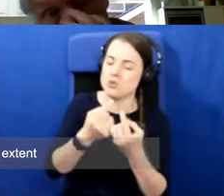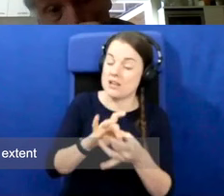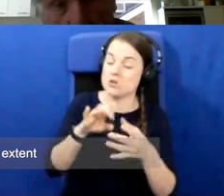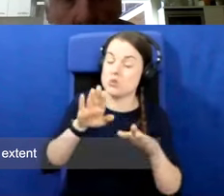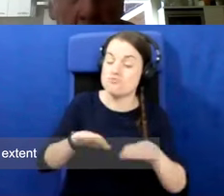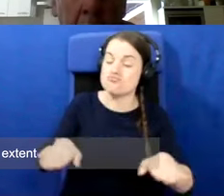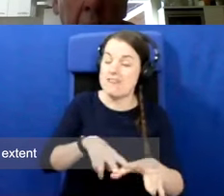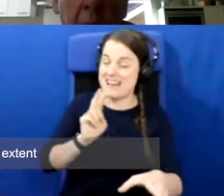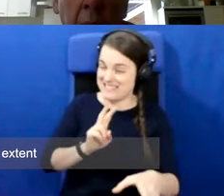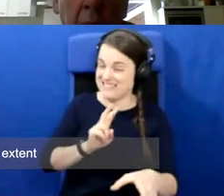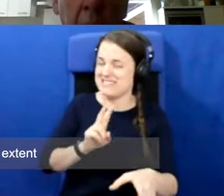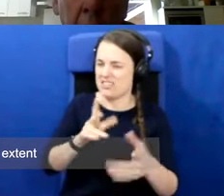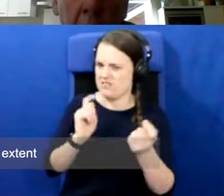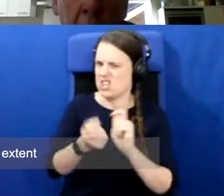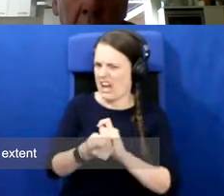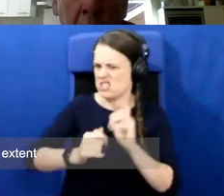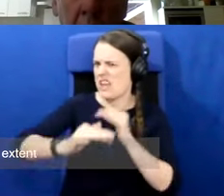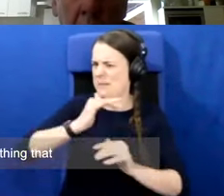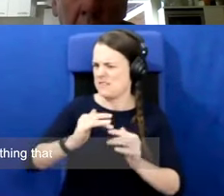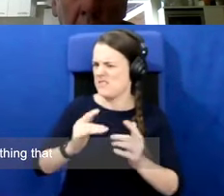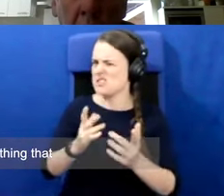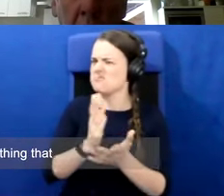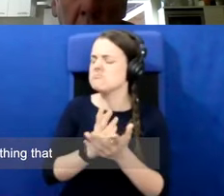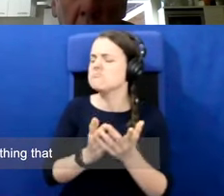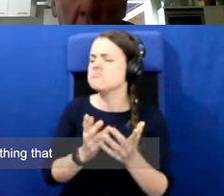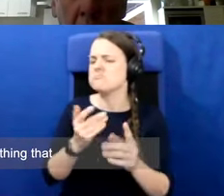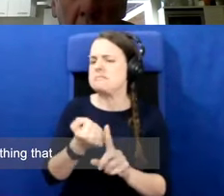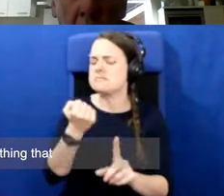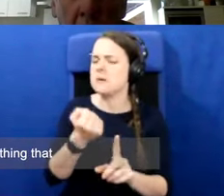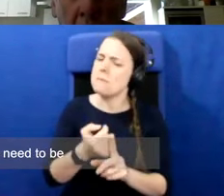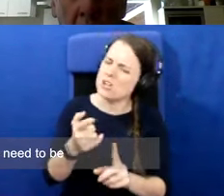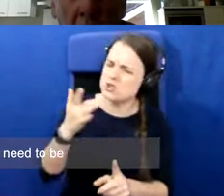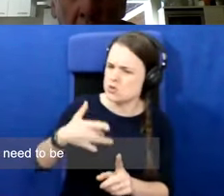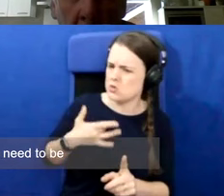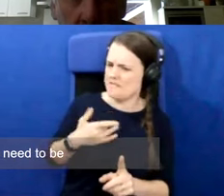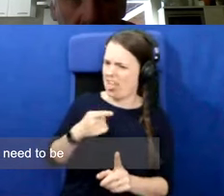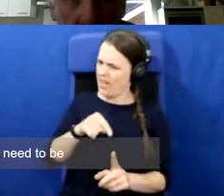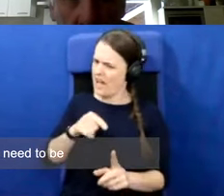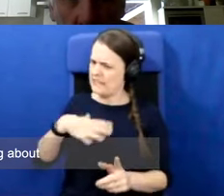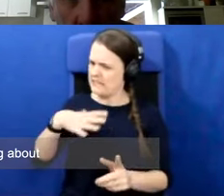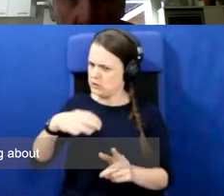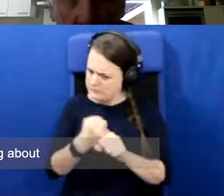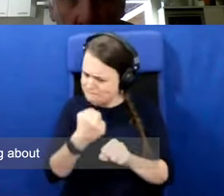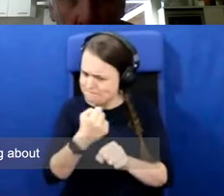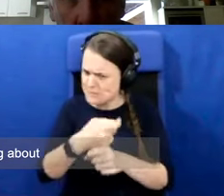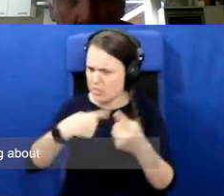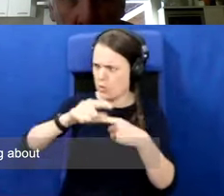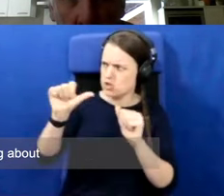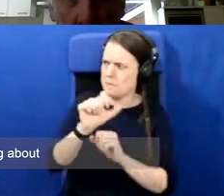to a great extent. But do you think that is something that needs to be worked on that we need to be aware of and do something about?